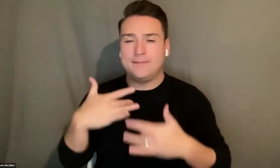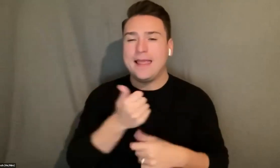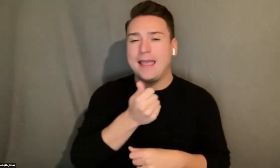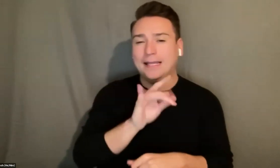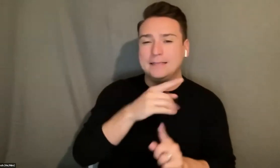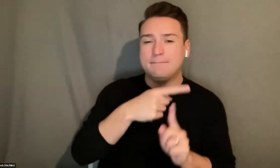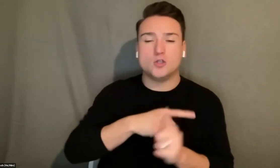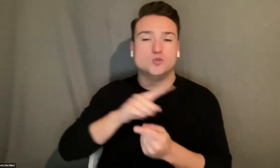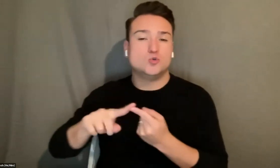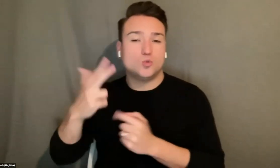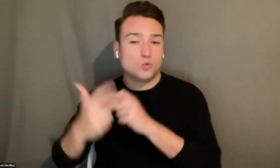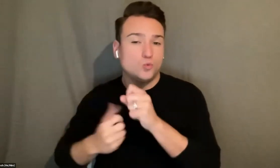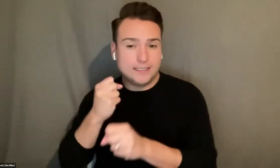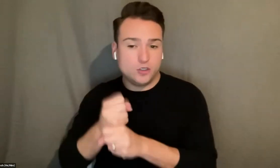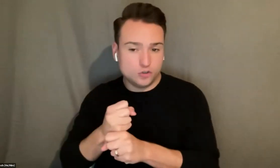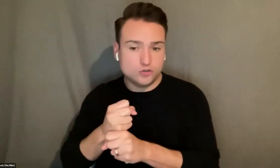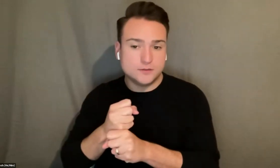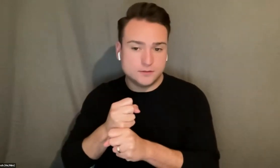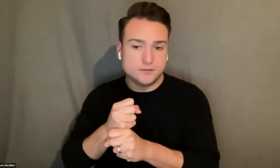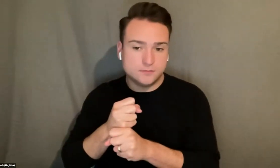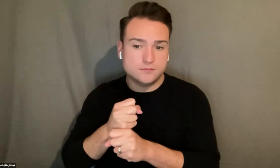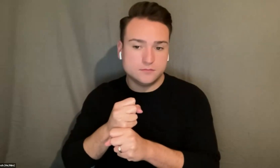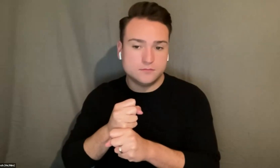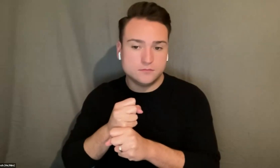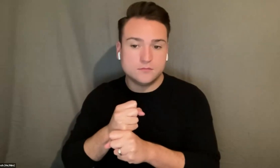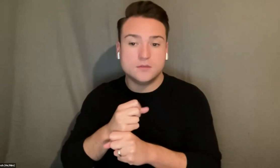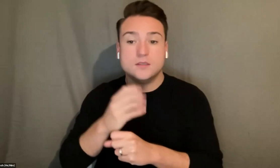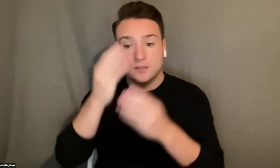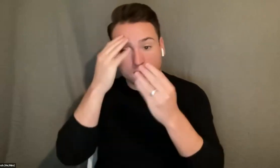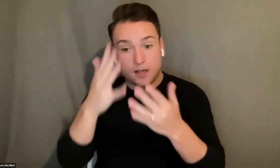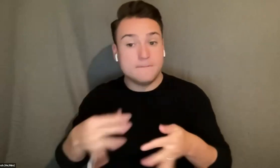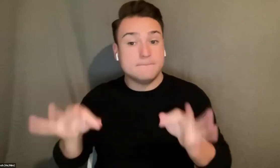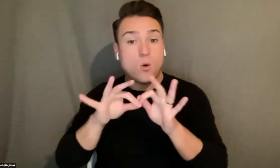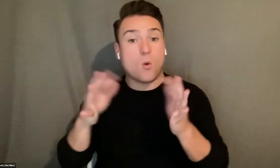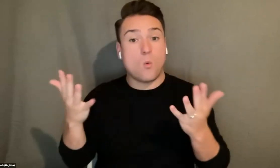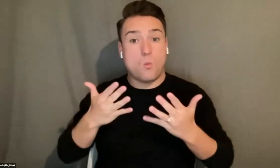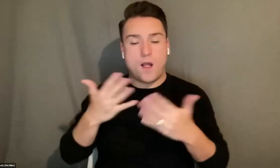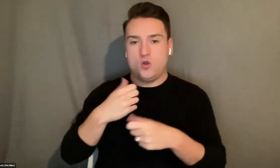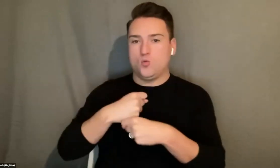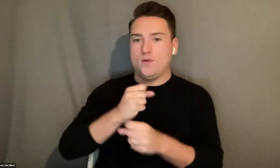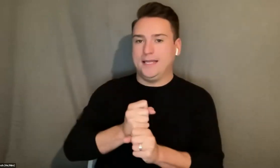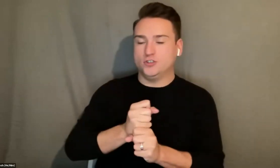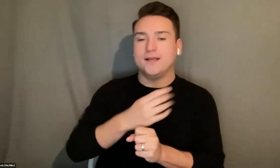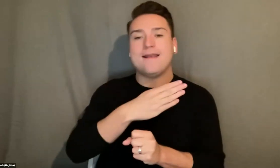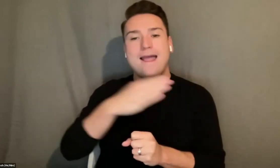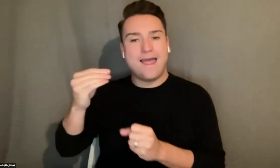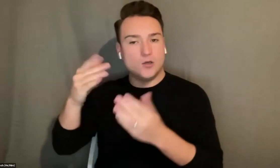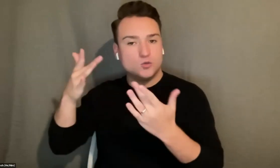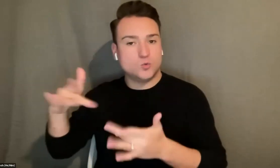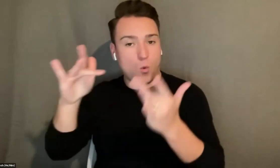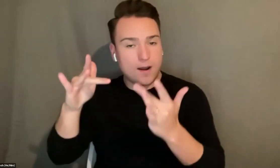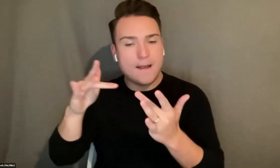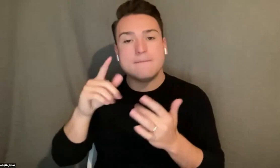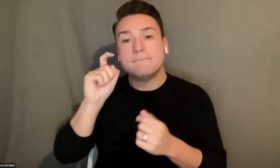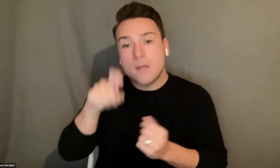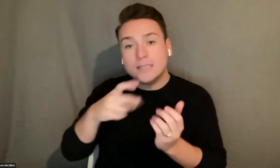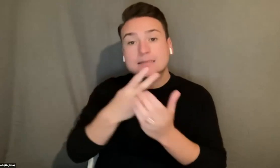but projects take the time that the work takes the important part is the creation and the touring have to both be